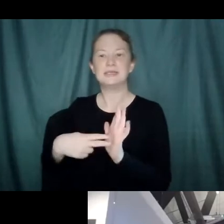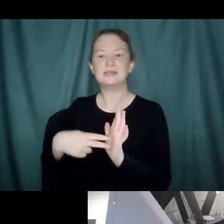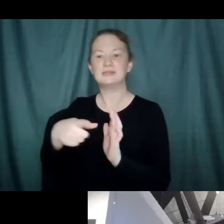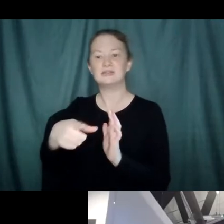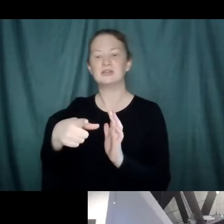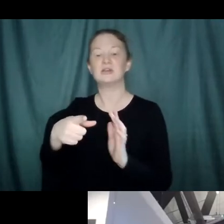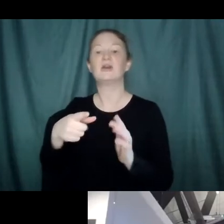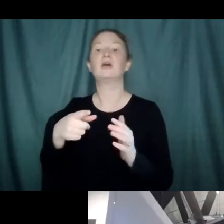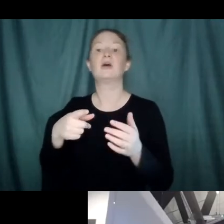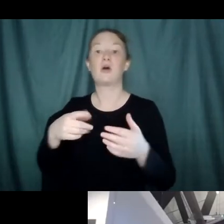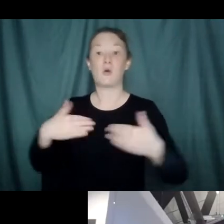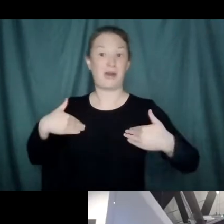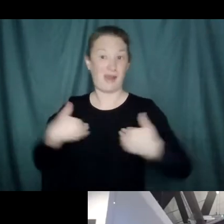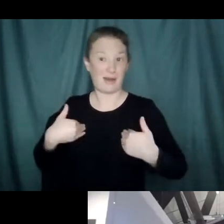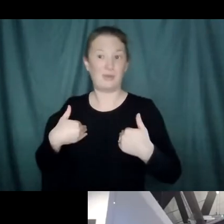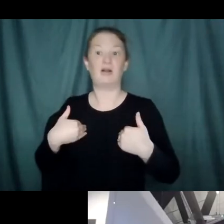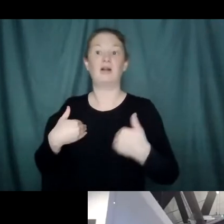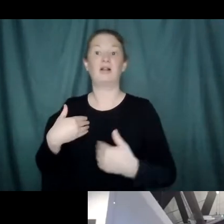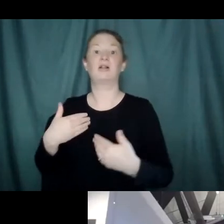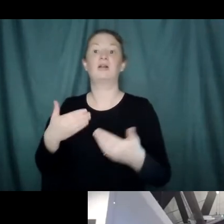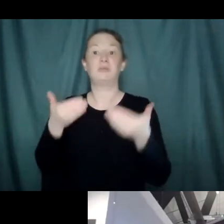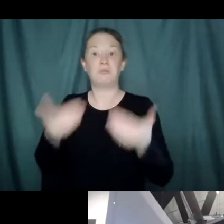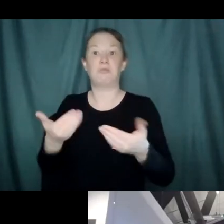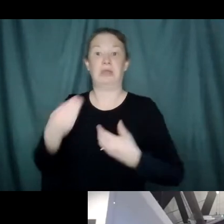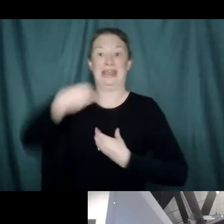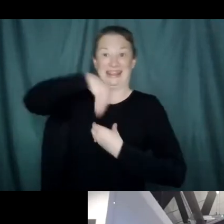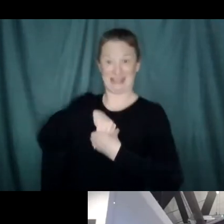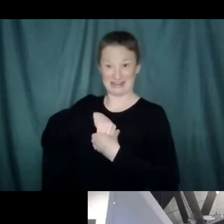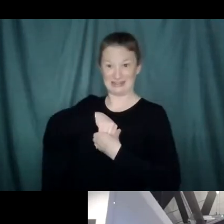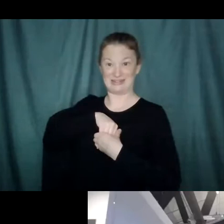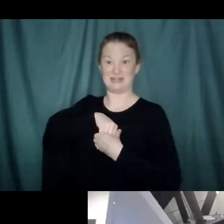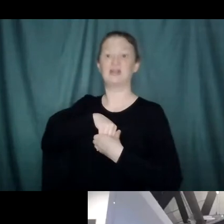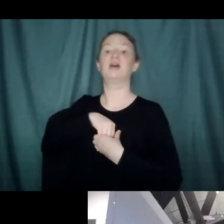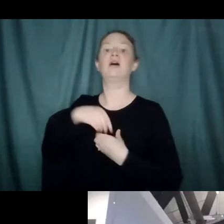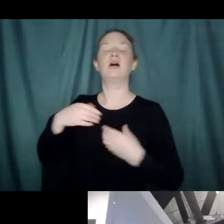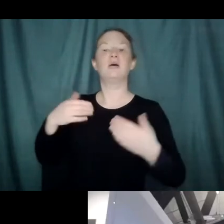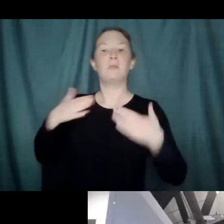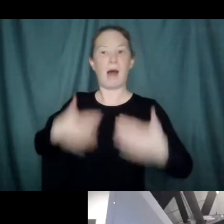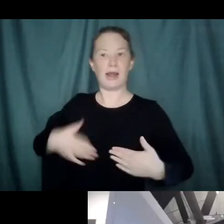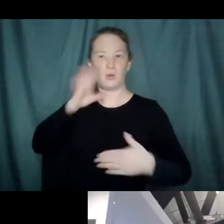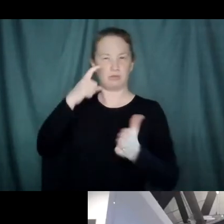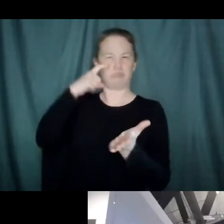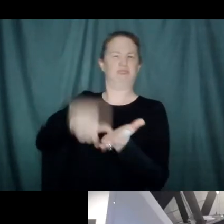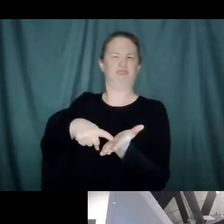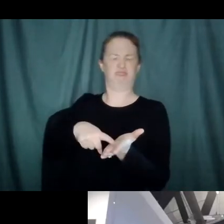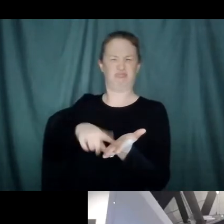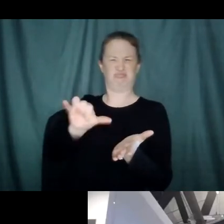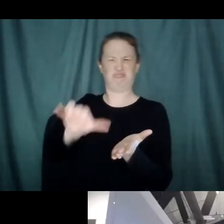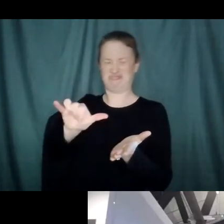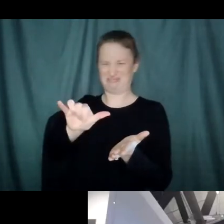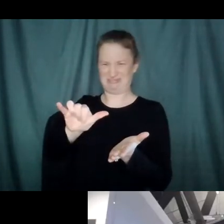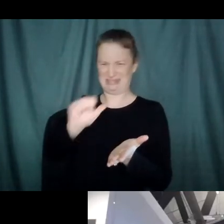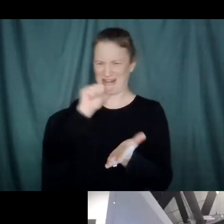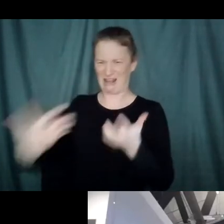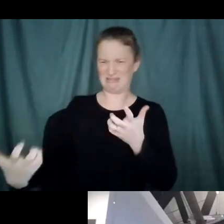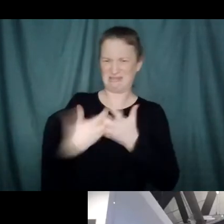it into an animal, that animal will have an immune response to it. will recognize that thing as not itself and